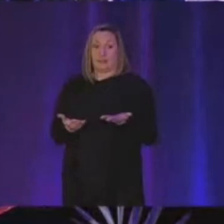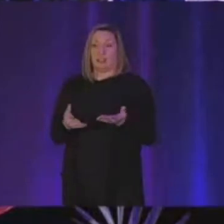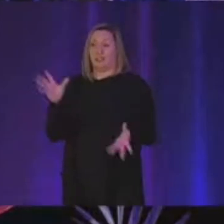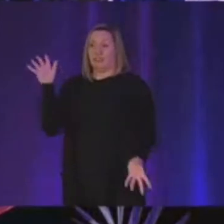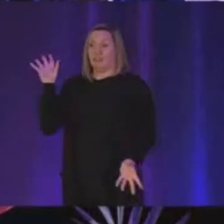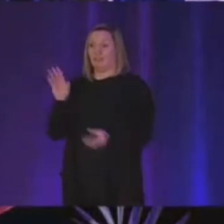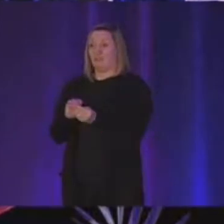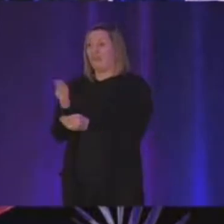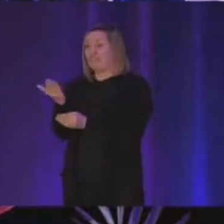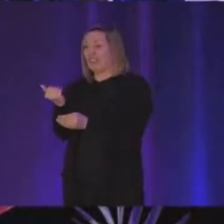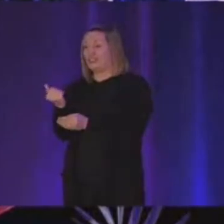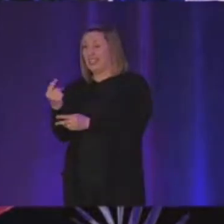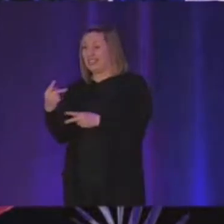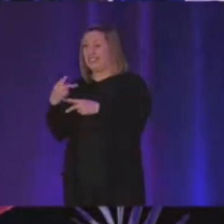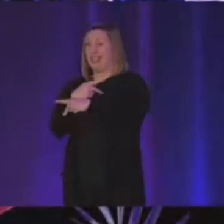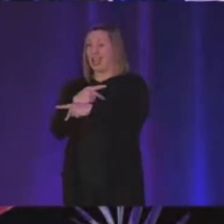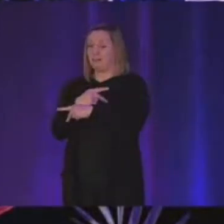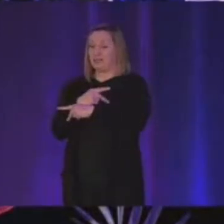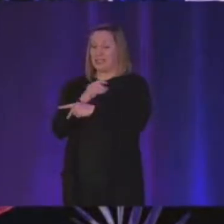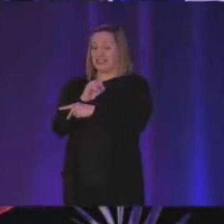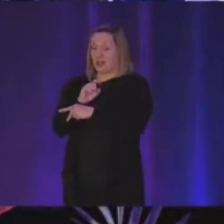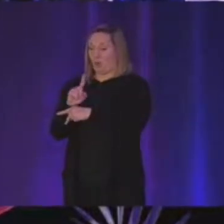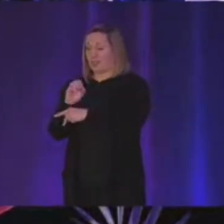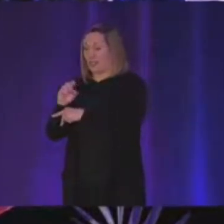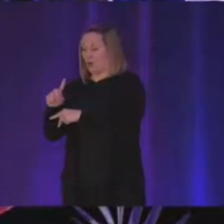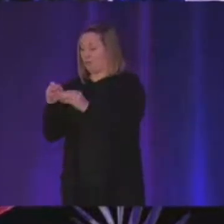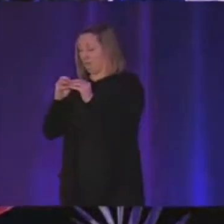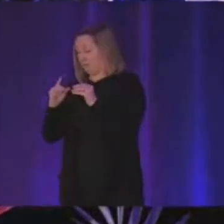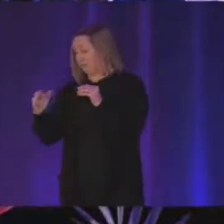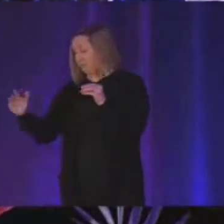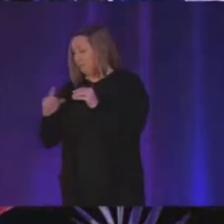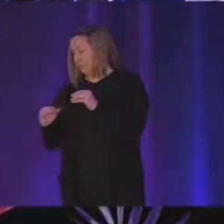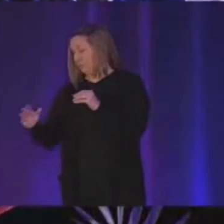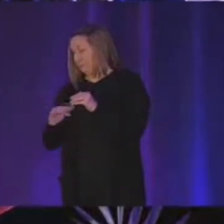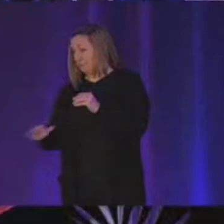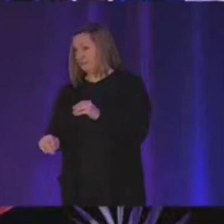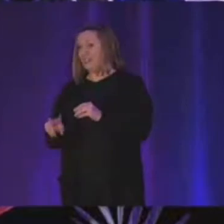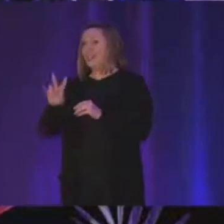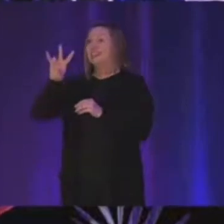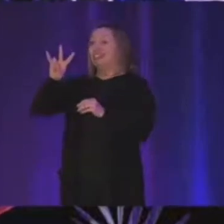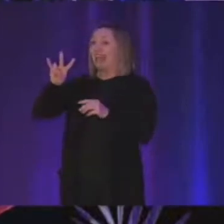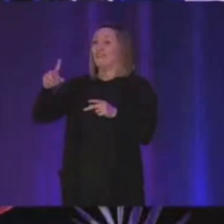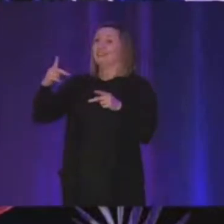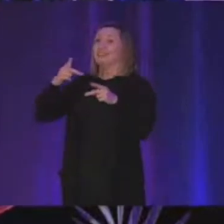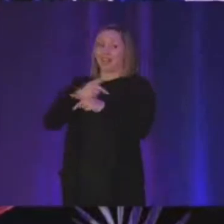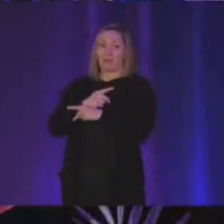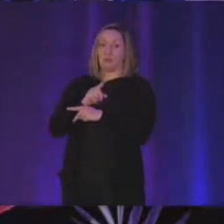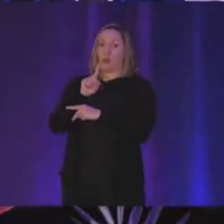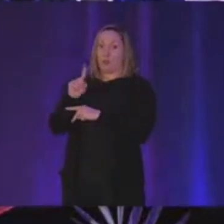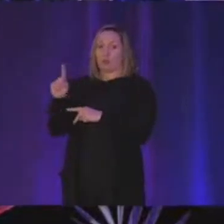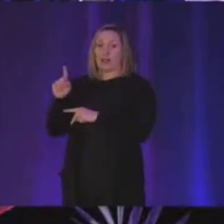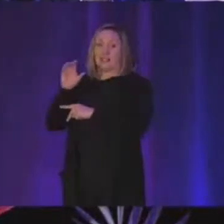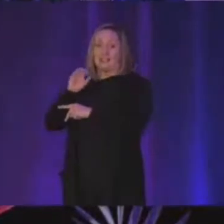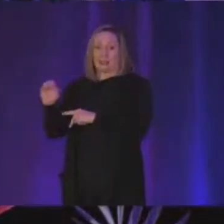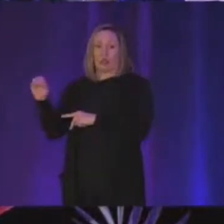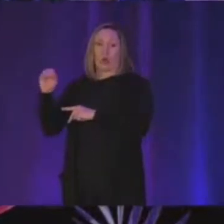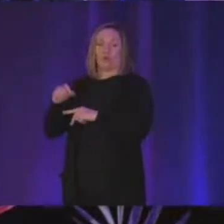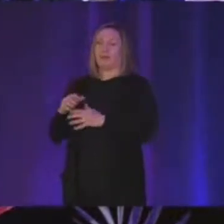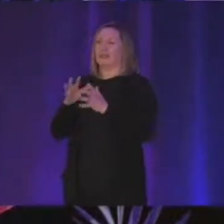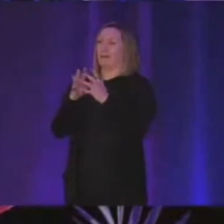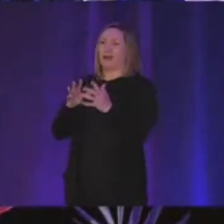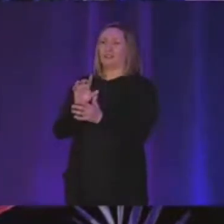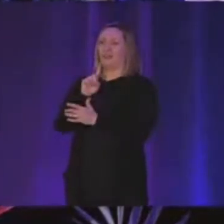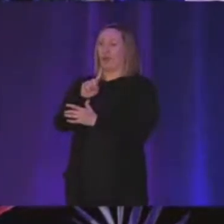15 times zero one zero one there's seven times one one zero and then there's a bunch of ones uh one